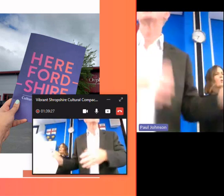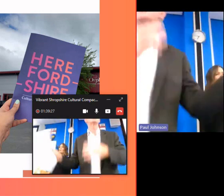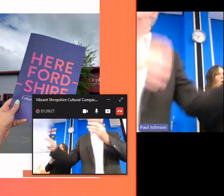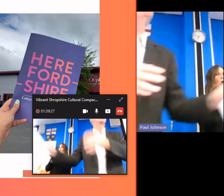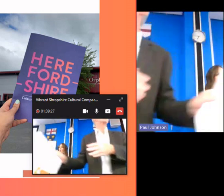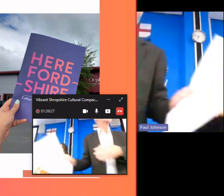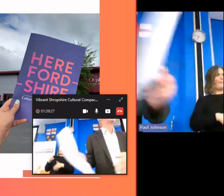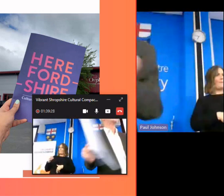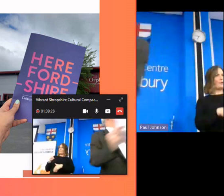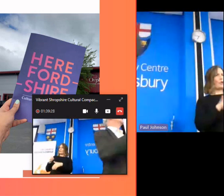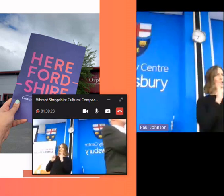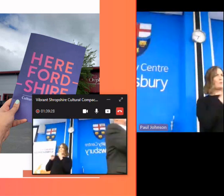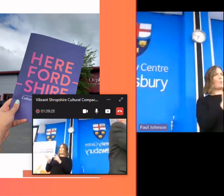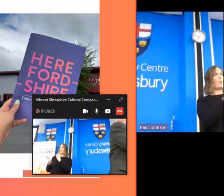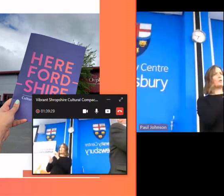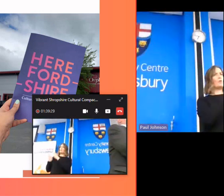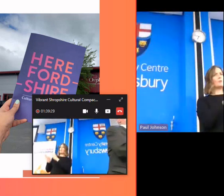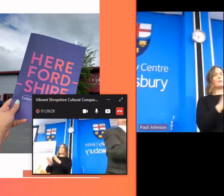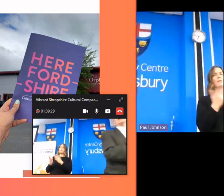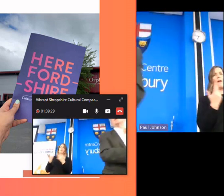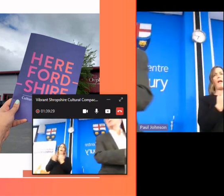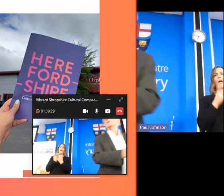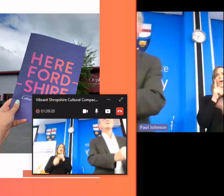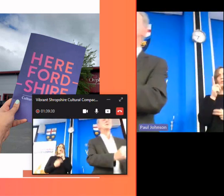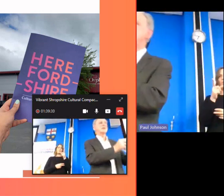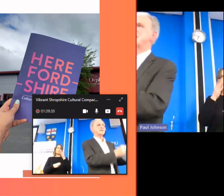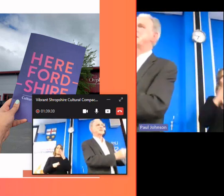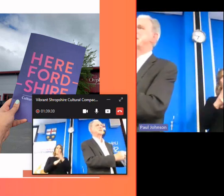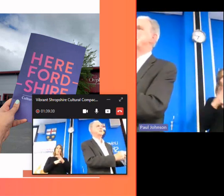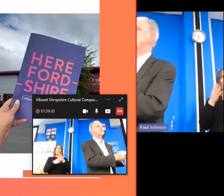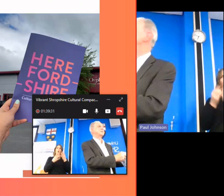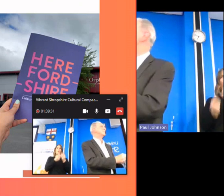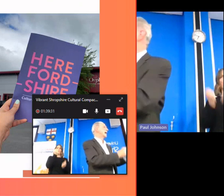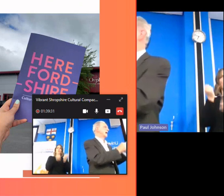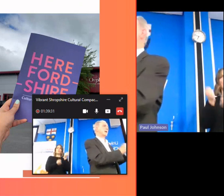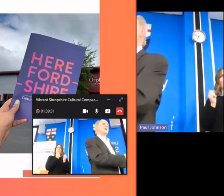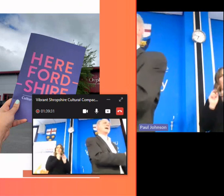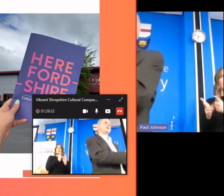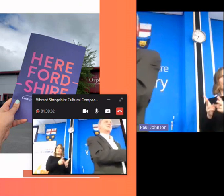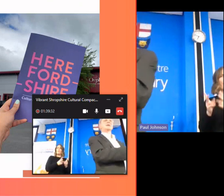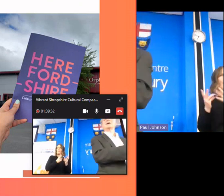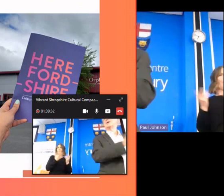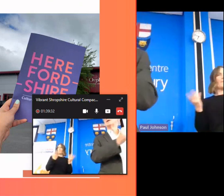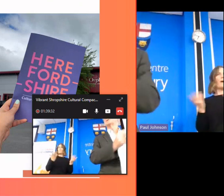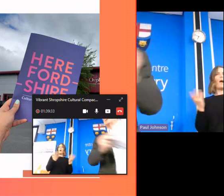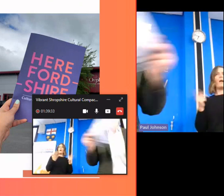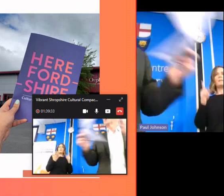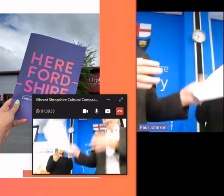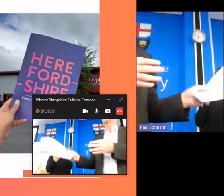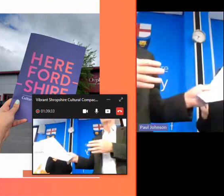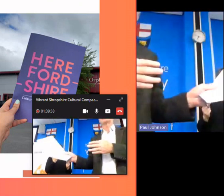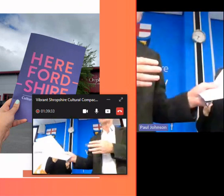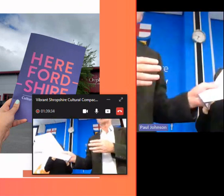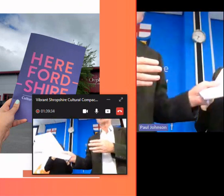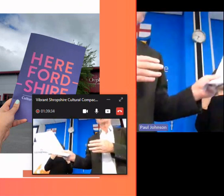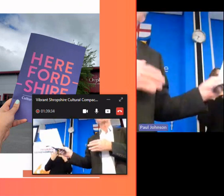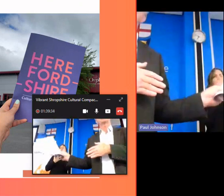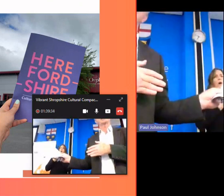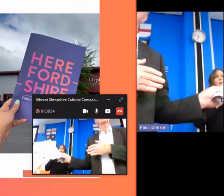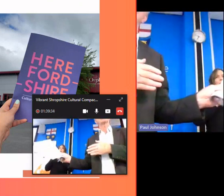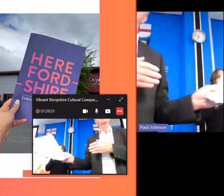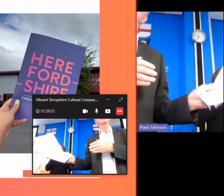the maternity ward in your hospital how do you work um with the justice system um as a an artist or as an arts